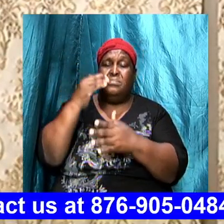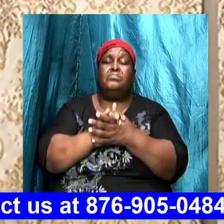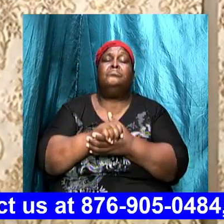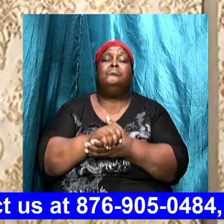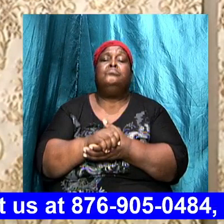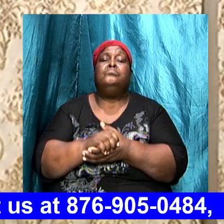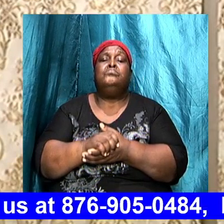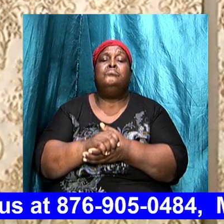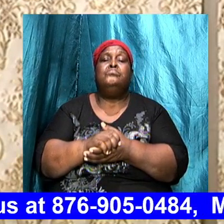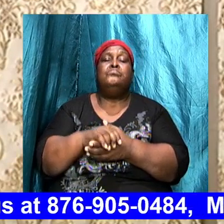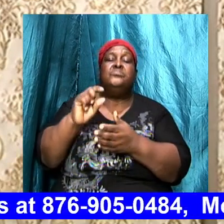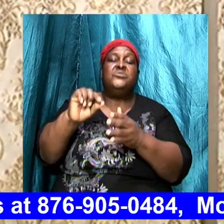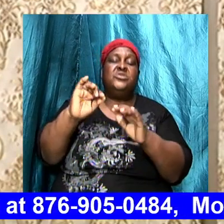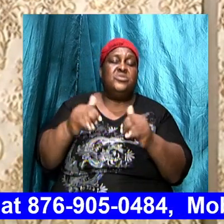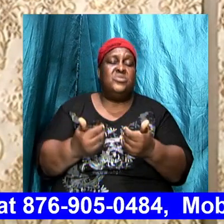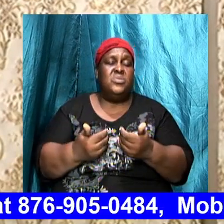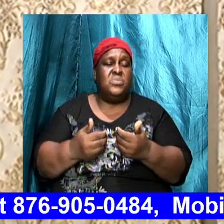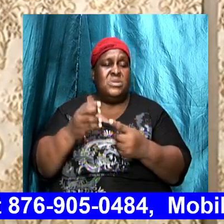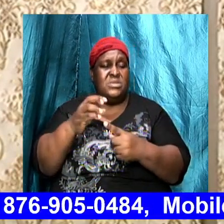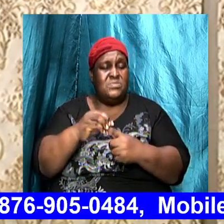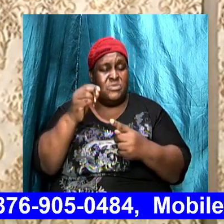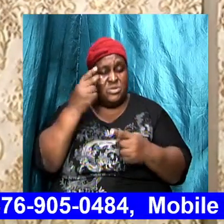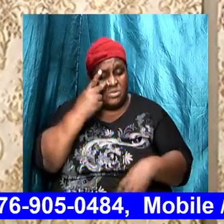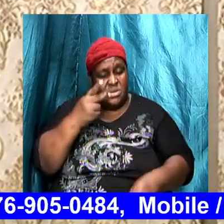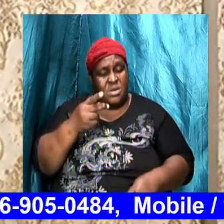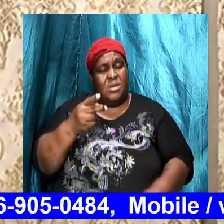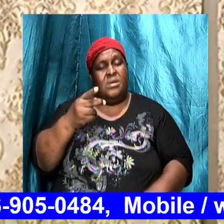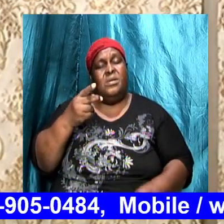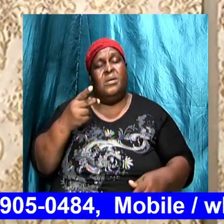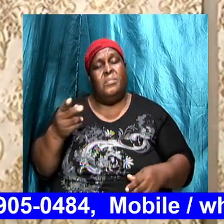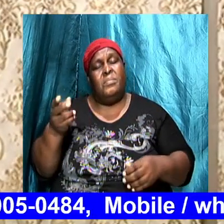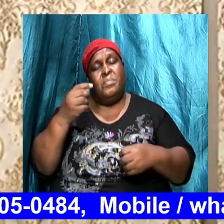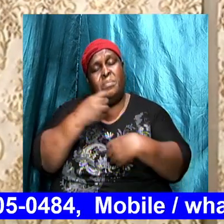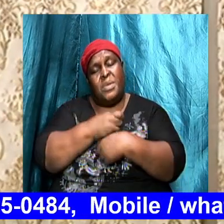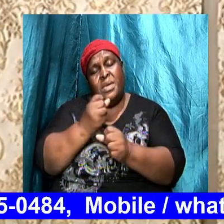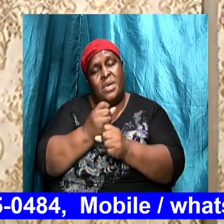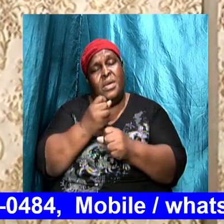that particular view that causes us to